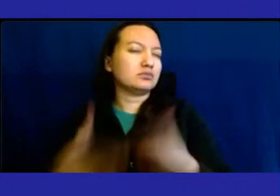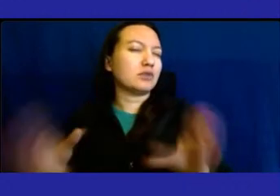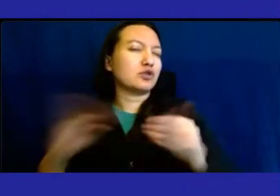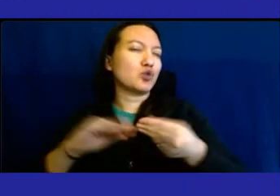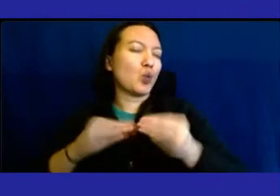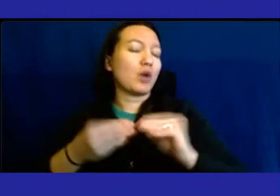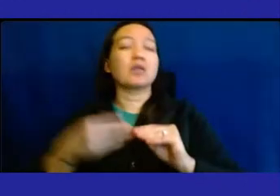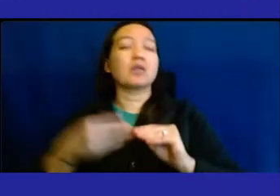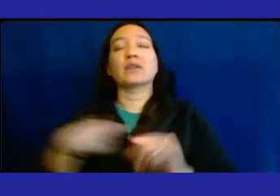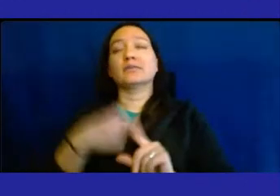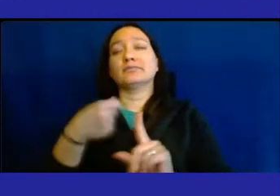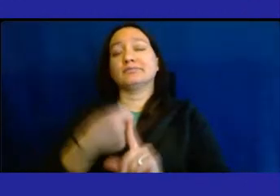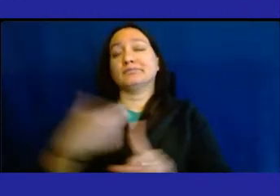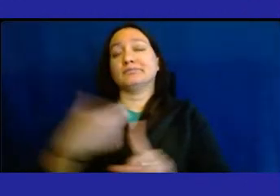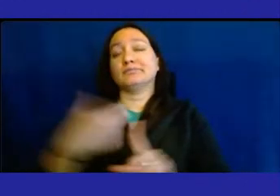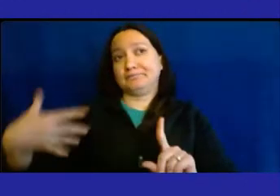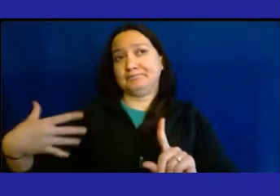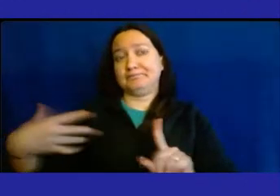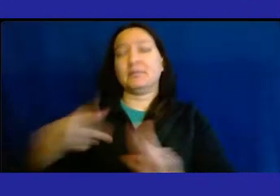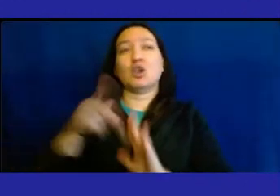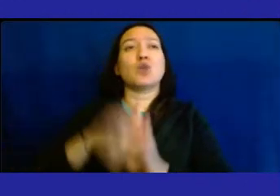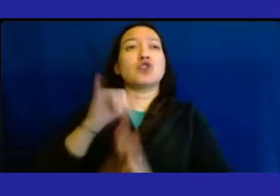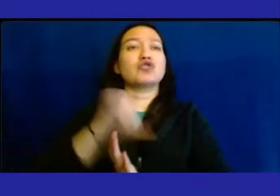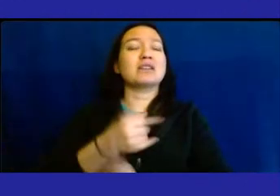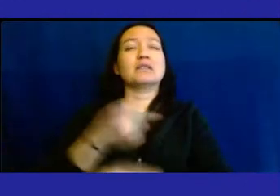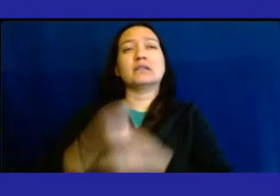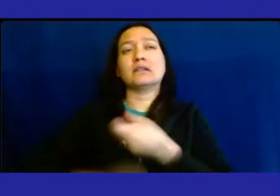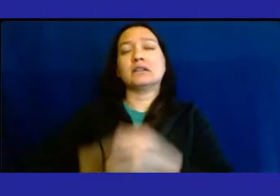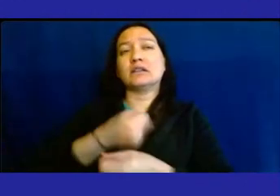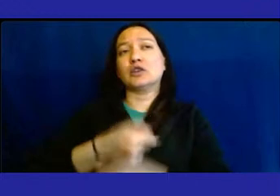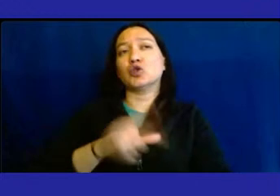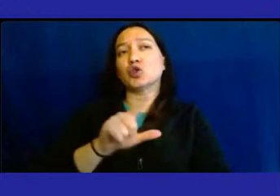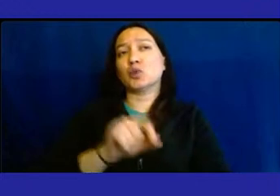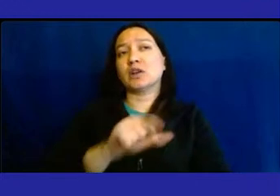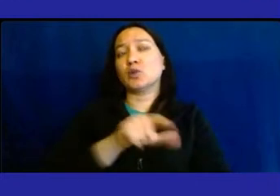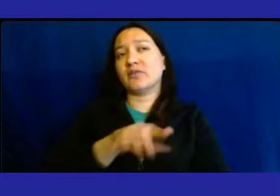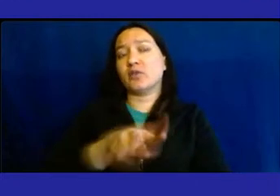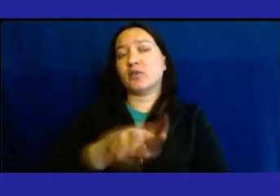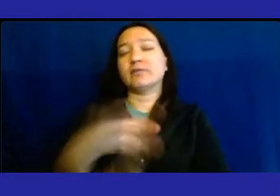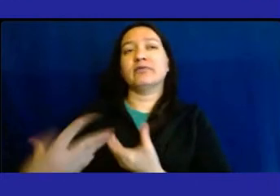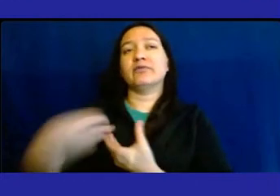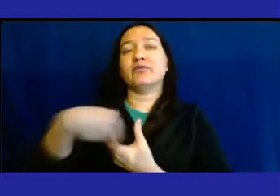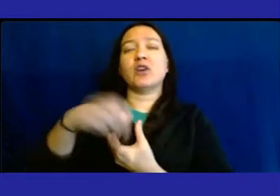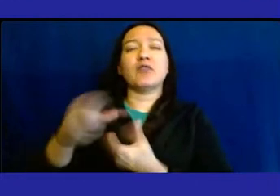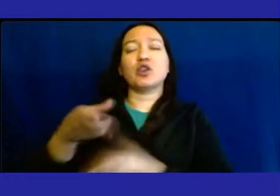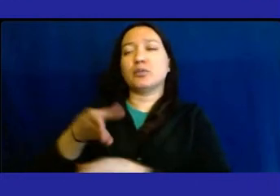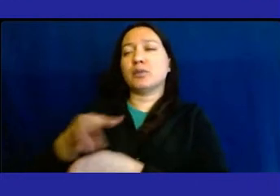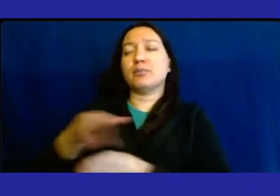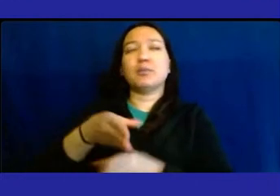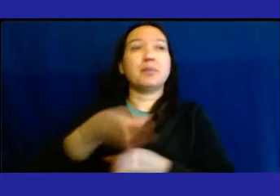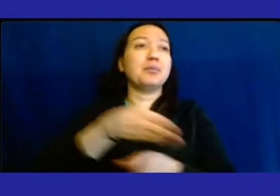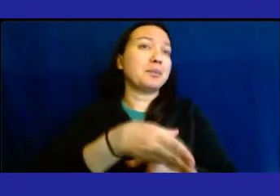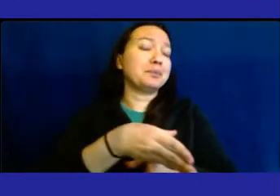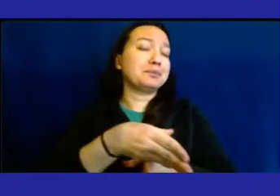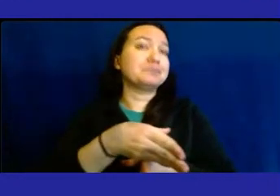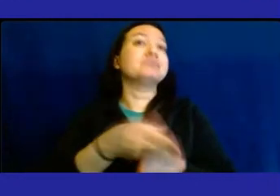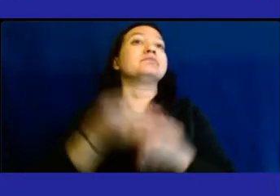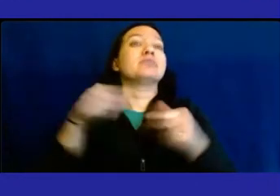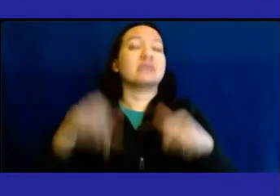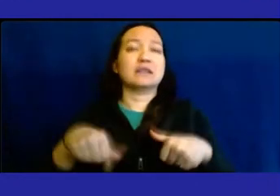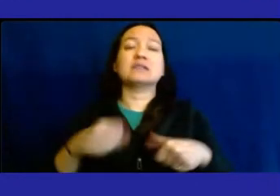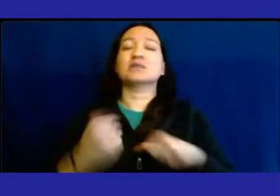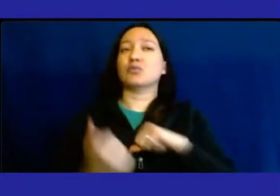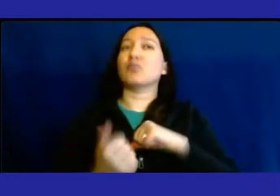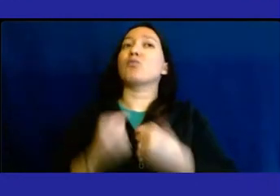expanding this project in 2024 to involve other disciplines. This multidisciplinary approach,